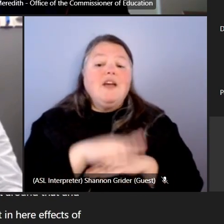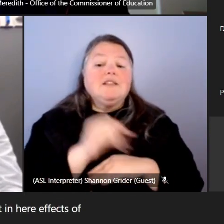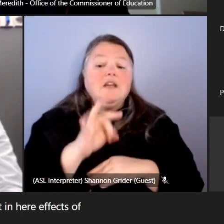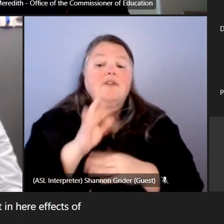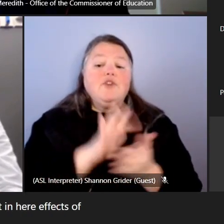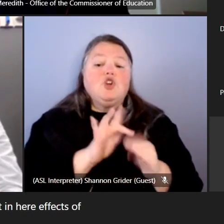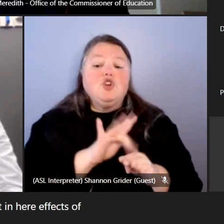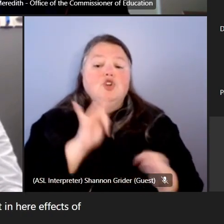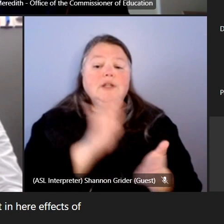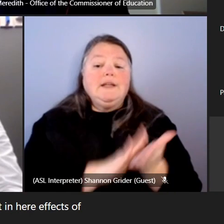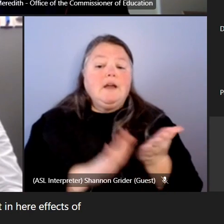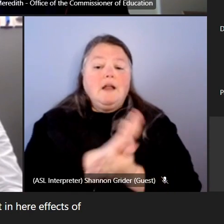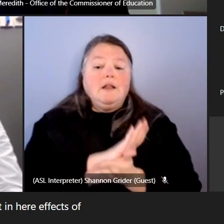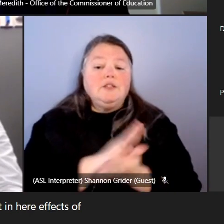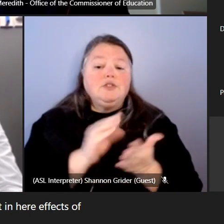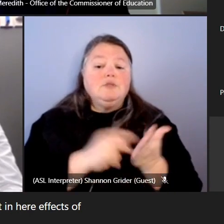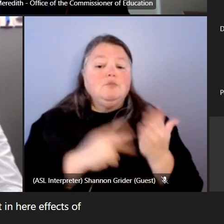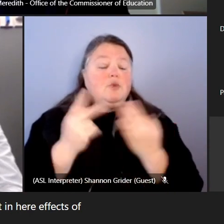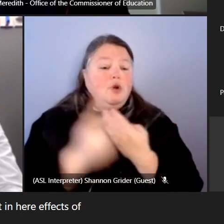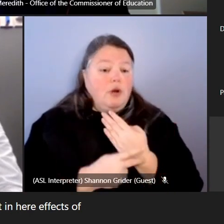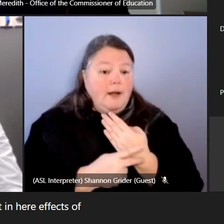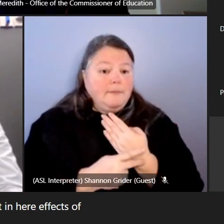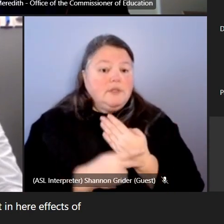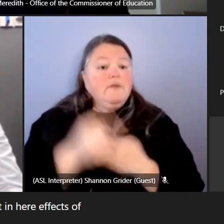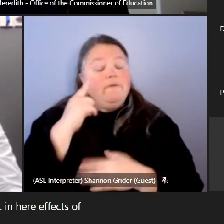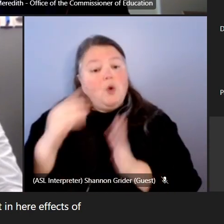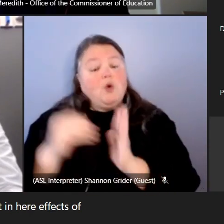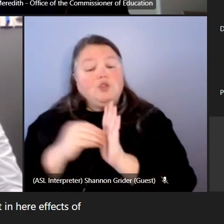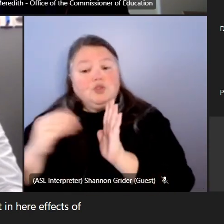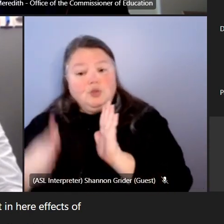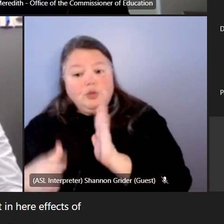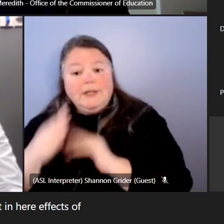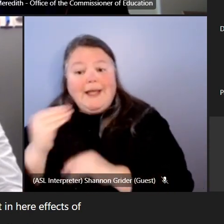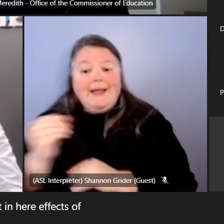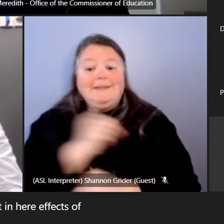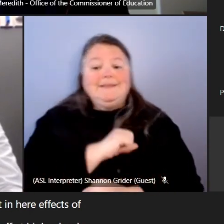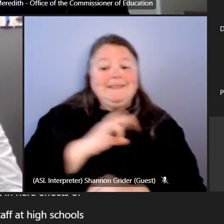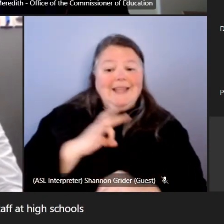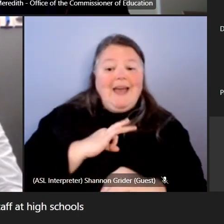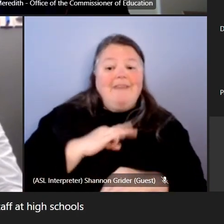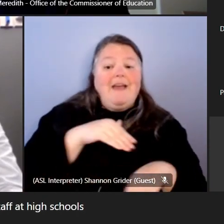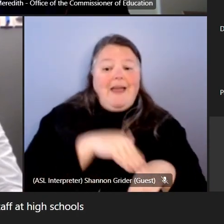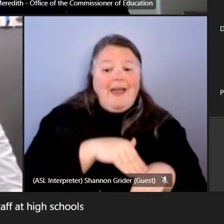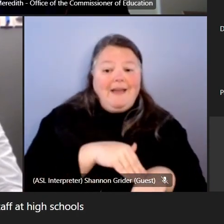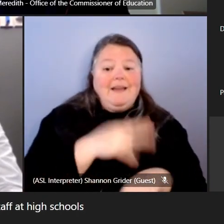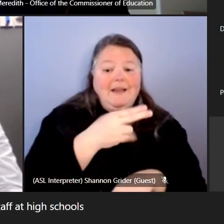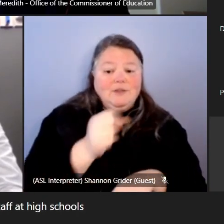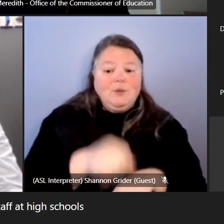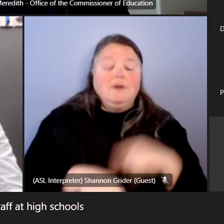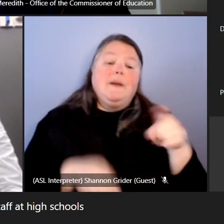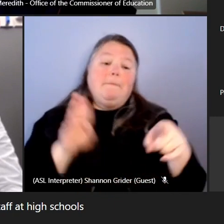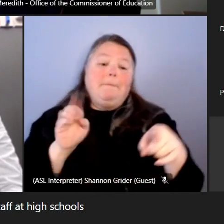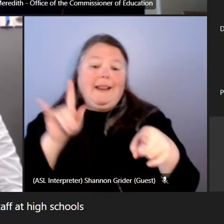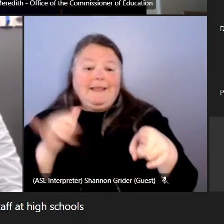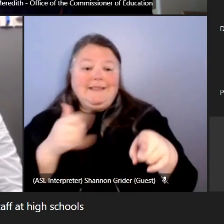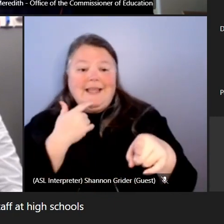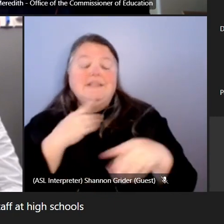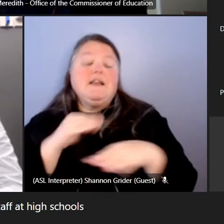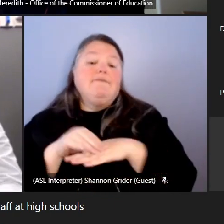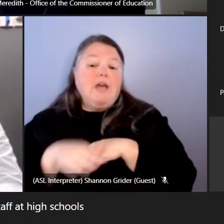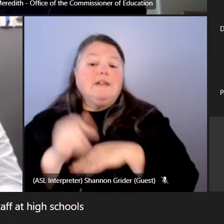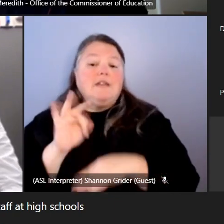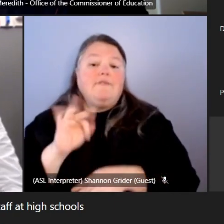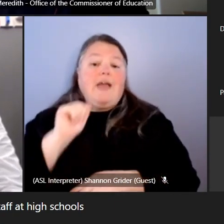college programs uh on students and staff at high schools from luke and bentley has the effects of ap